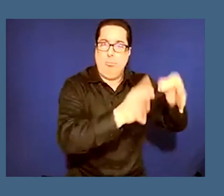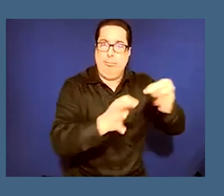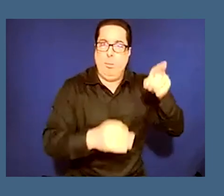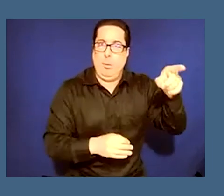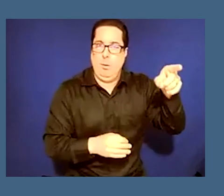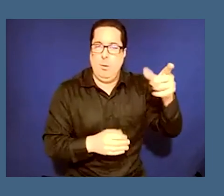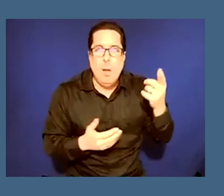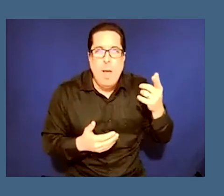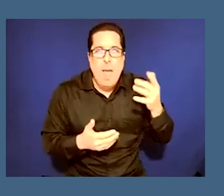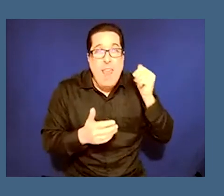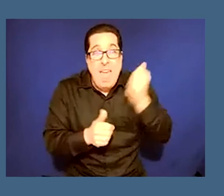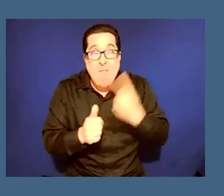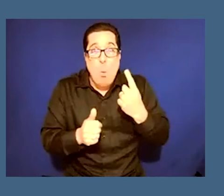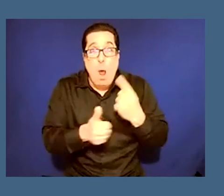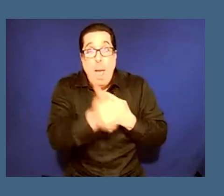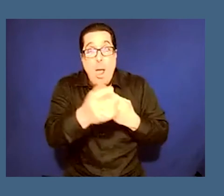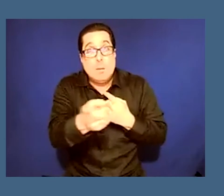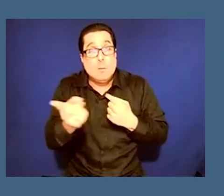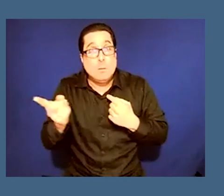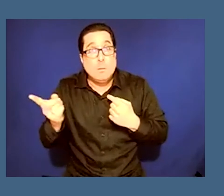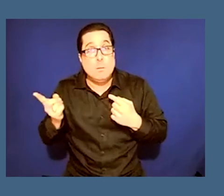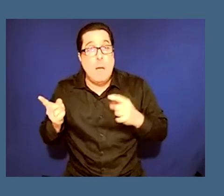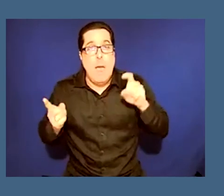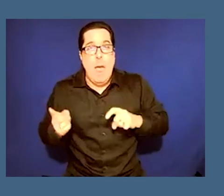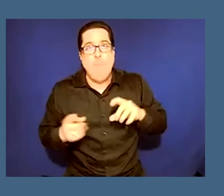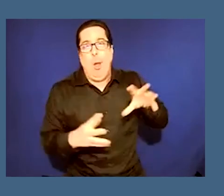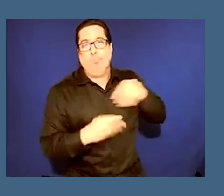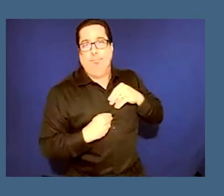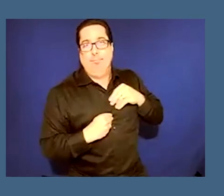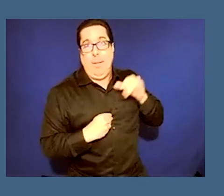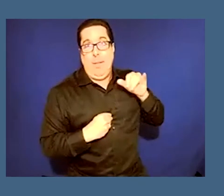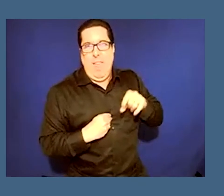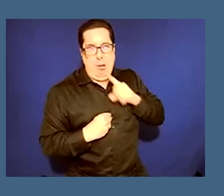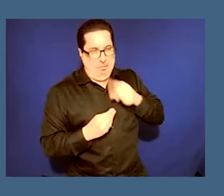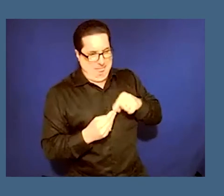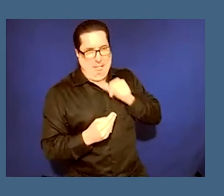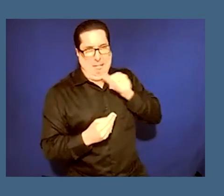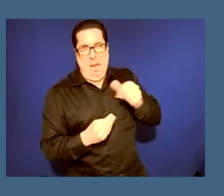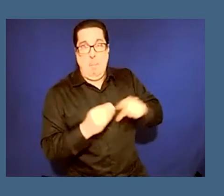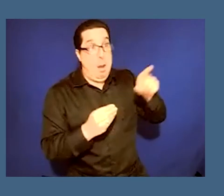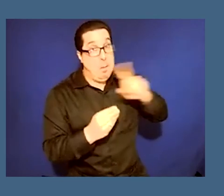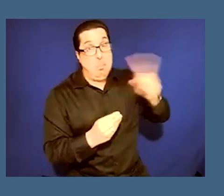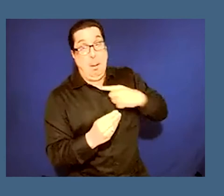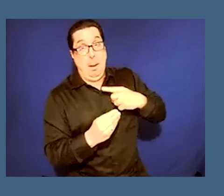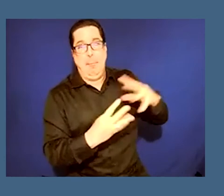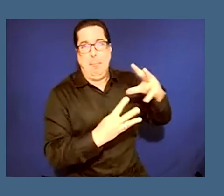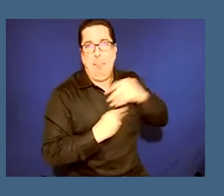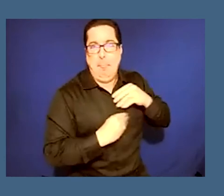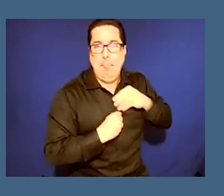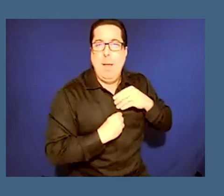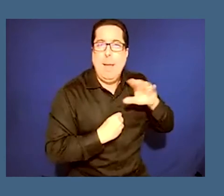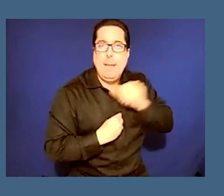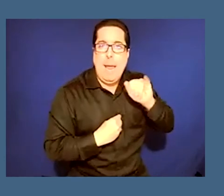and everybody else is supposed to take it for what it is it's a very very um